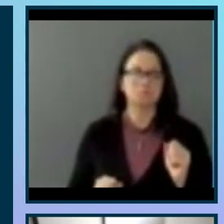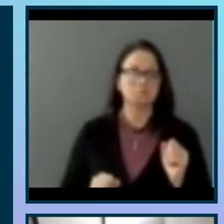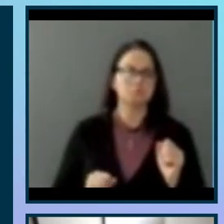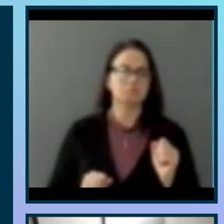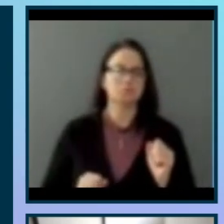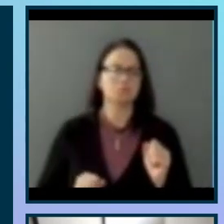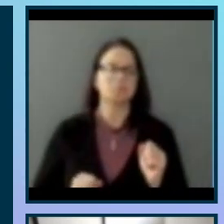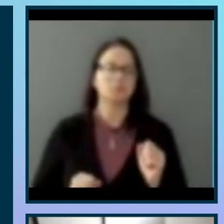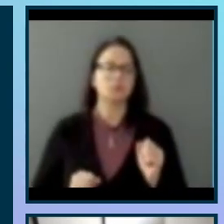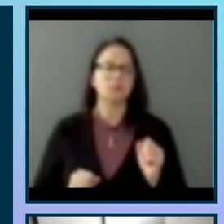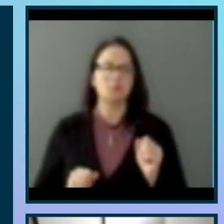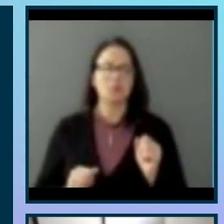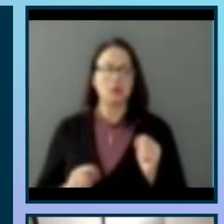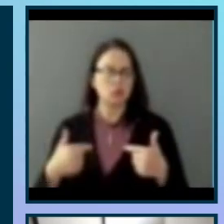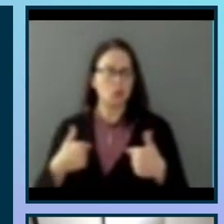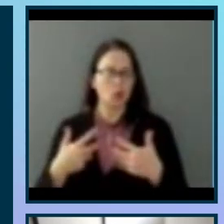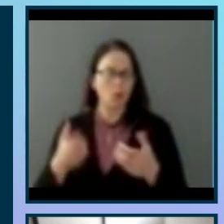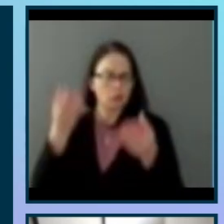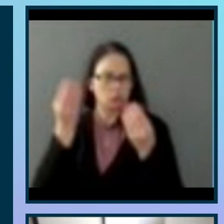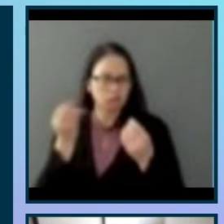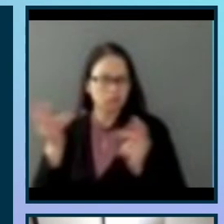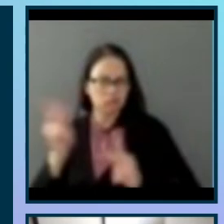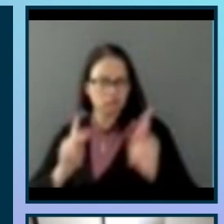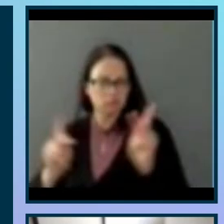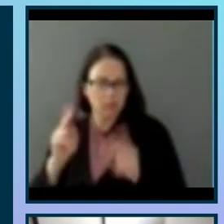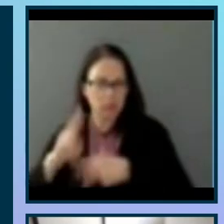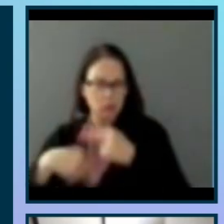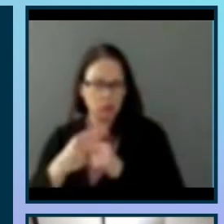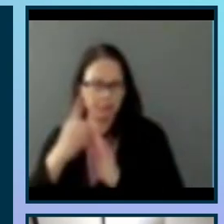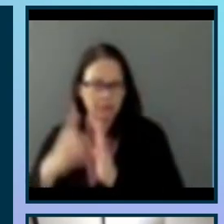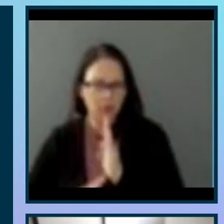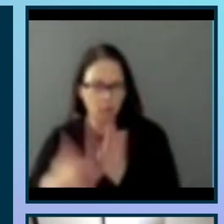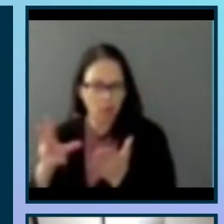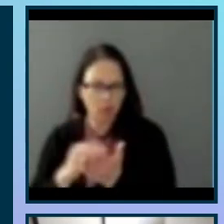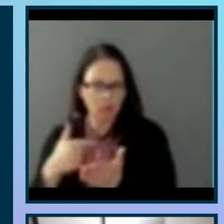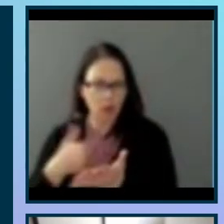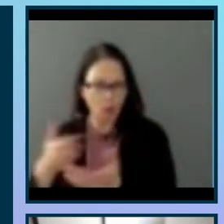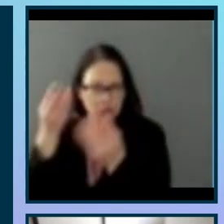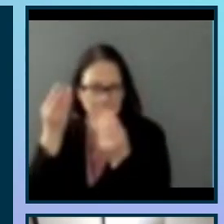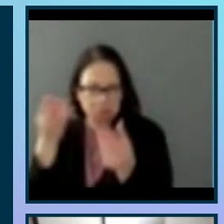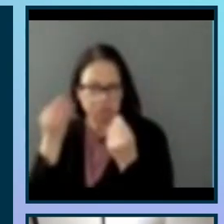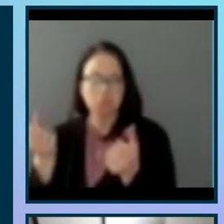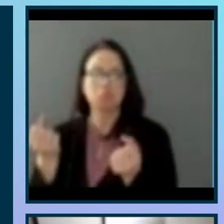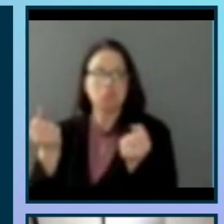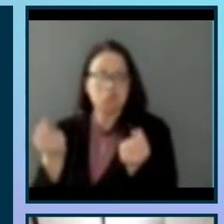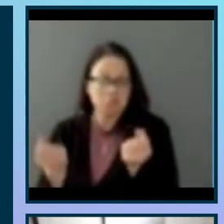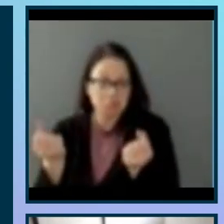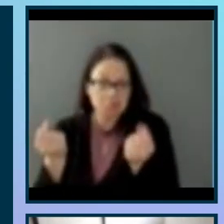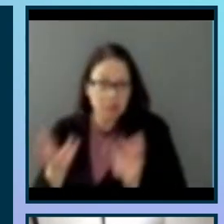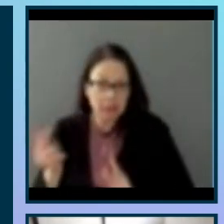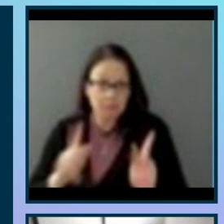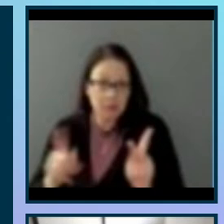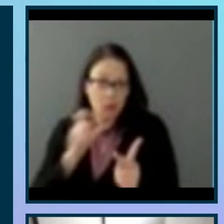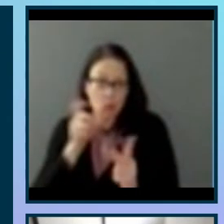So I just want to inform people of what universal design for learning is. A lot of folks who are not in education may not know about it.